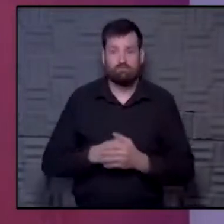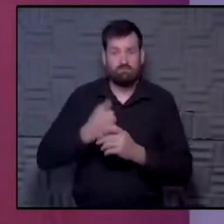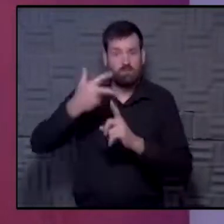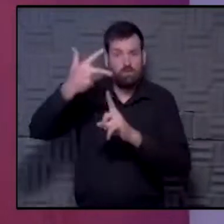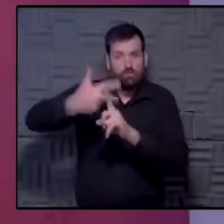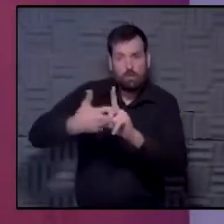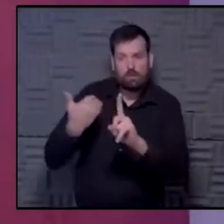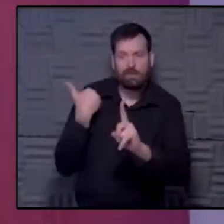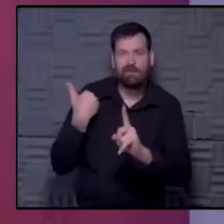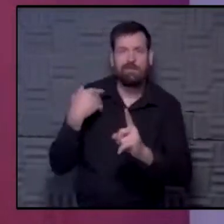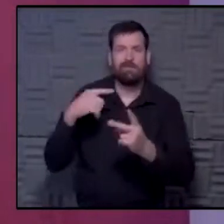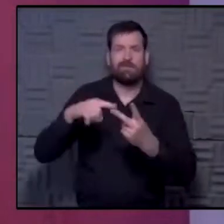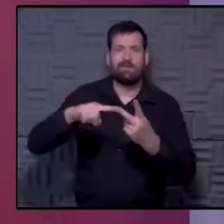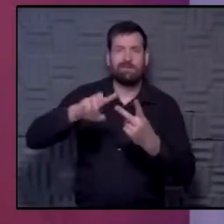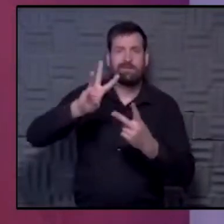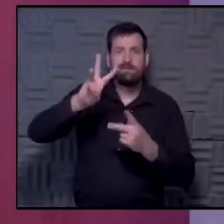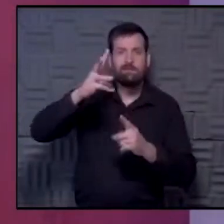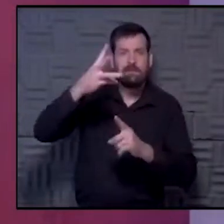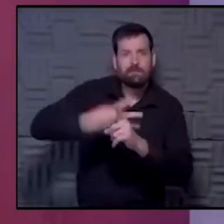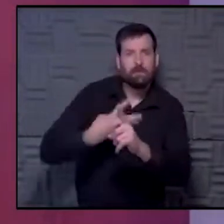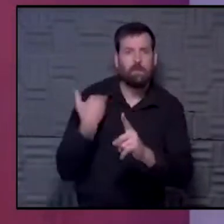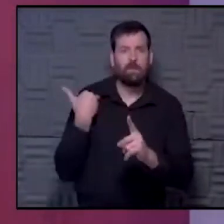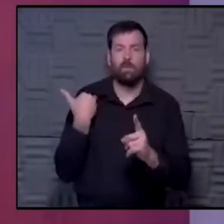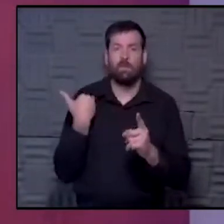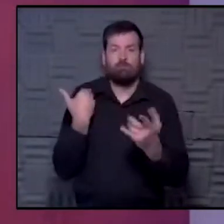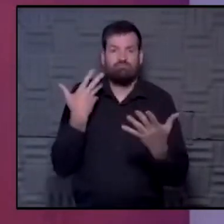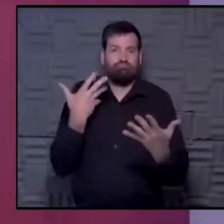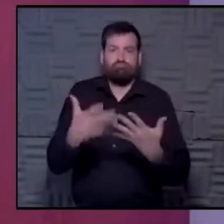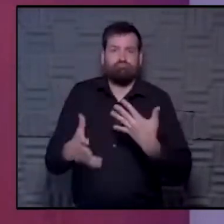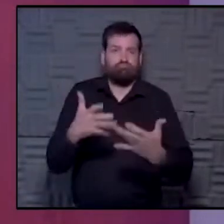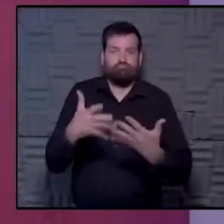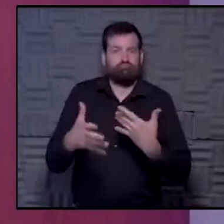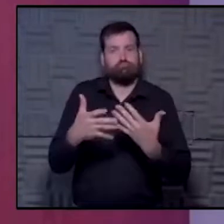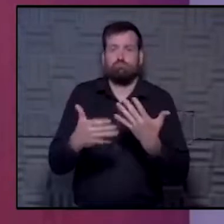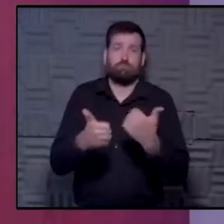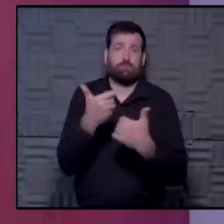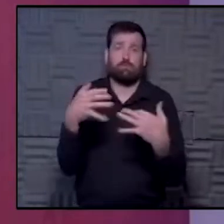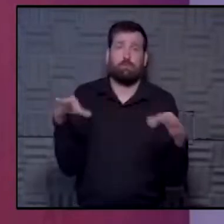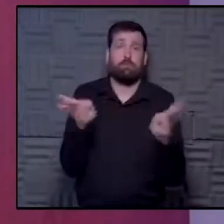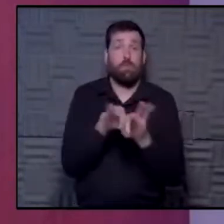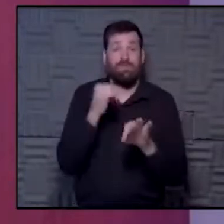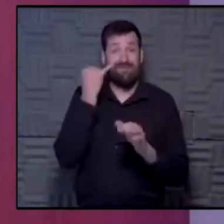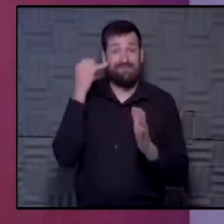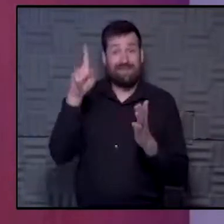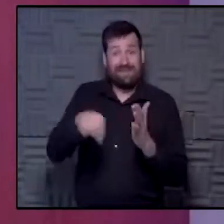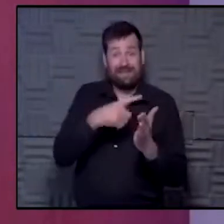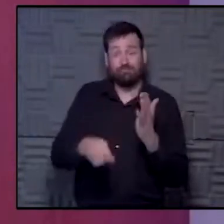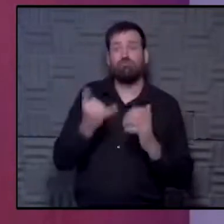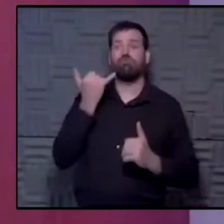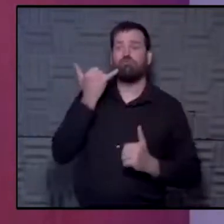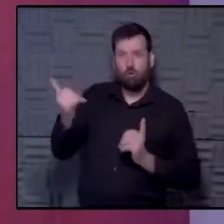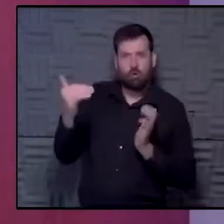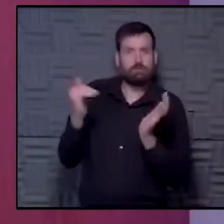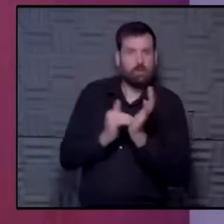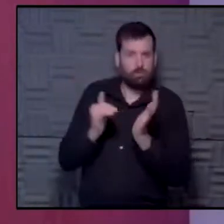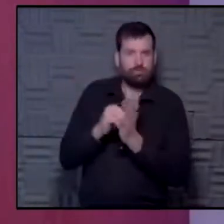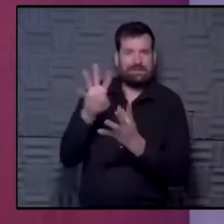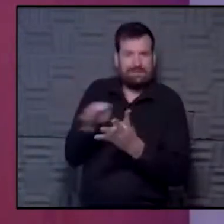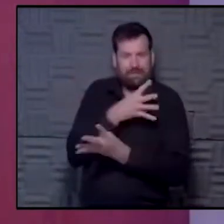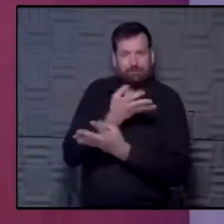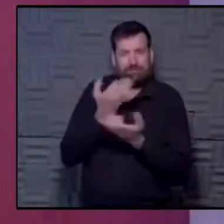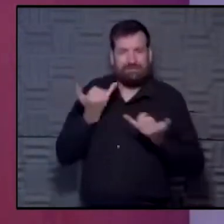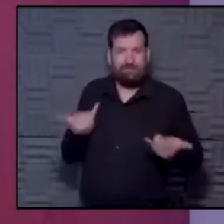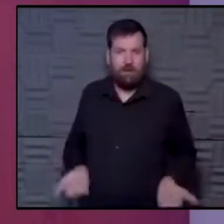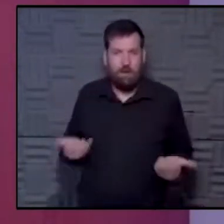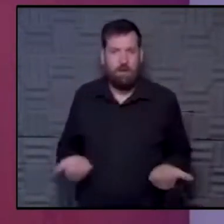months behind, six months behind, a year behind for certain individuals, it's really important for individuals with canceled tests to call their providers and reschedule those tests ASAP.